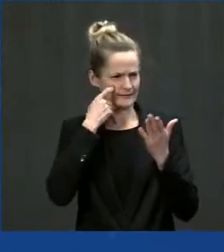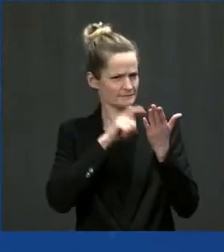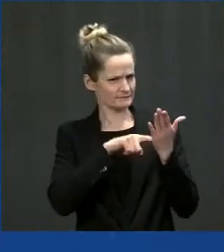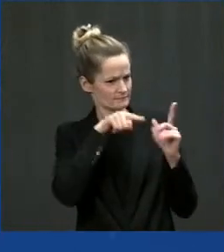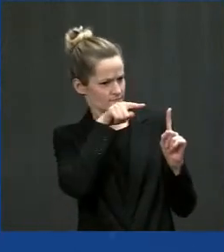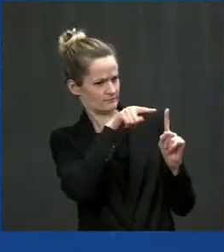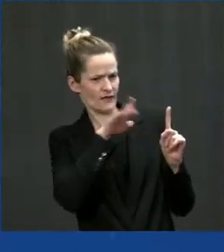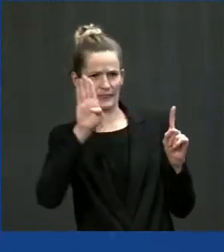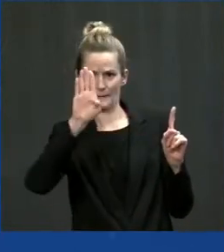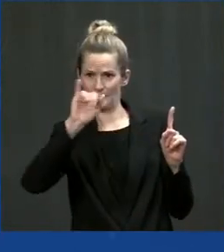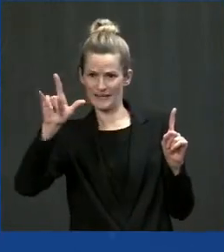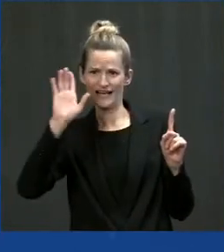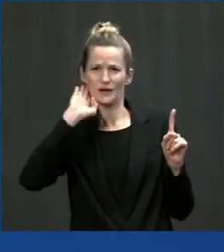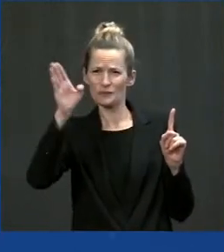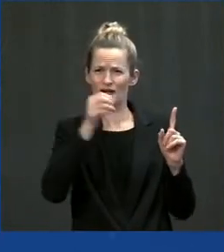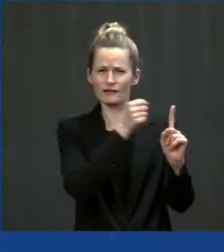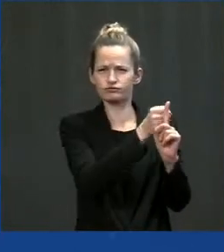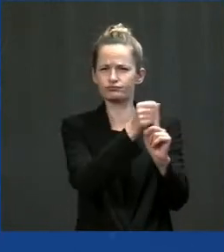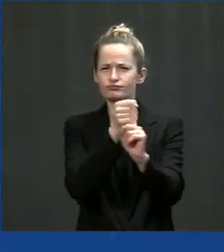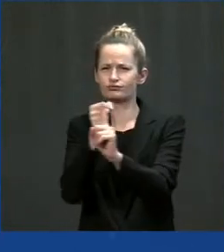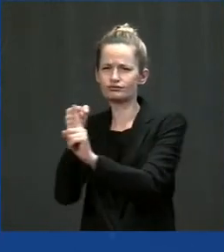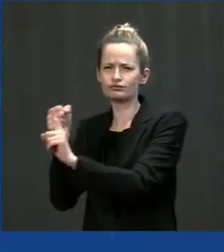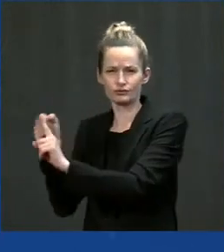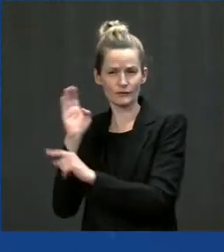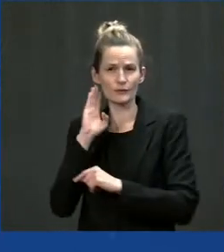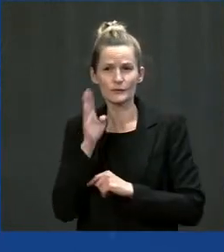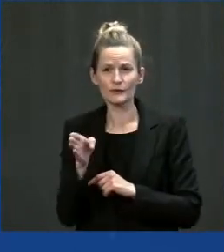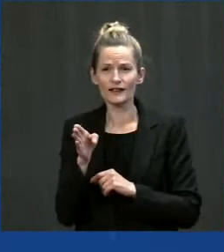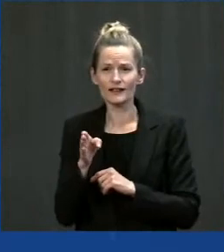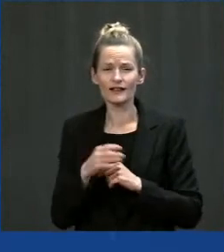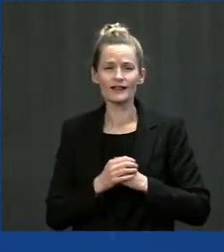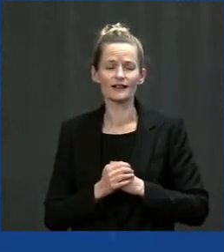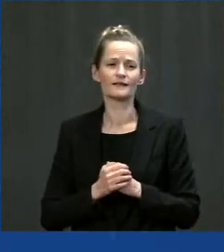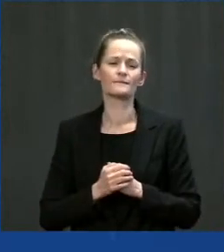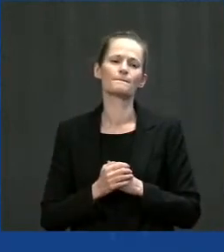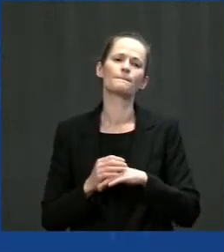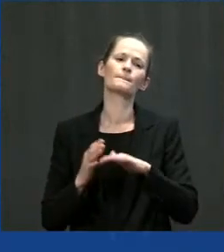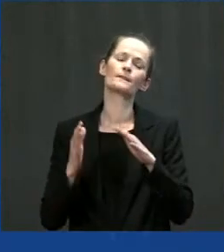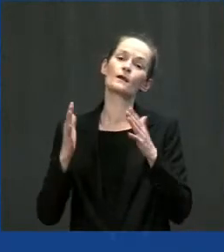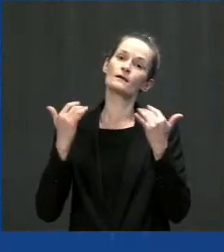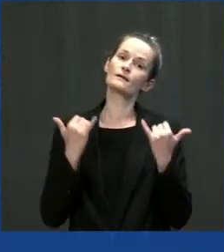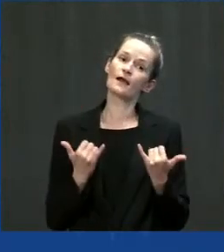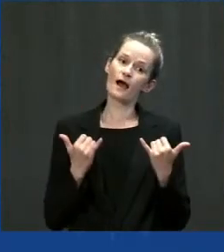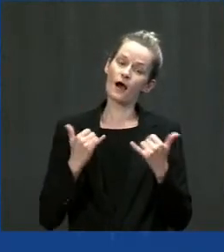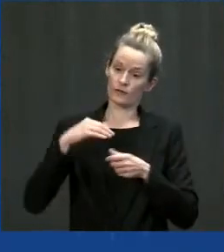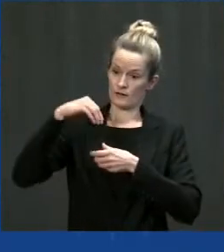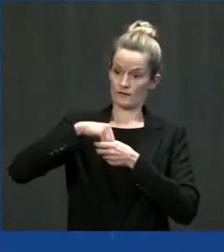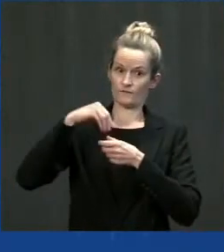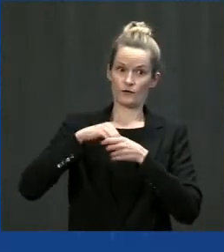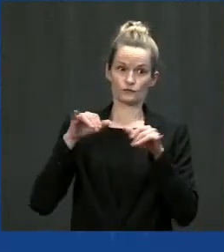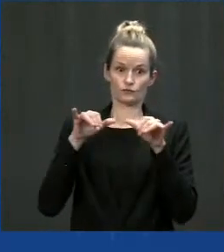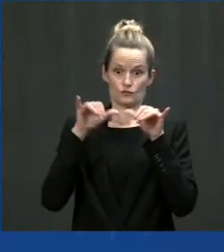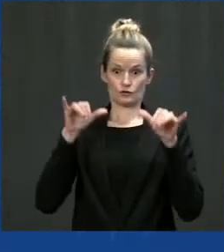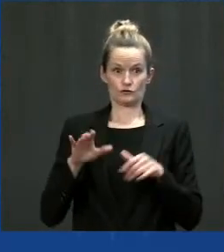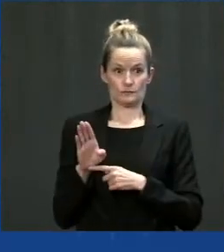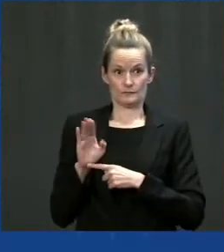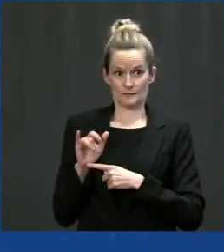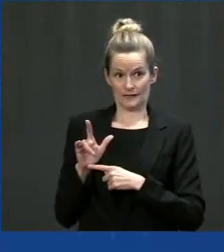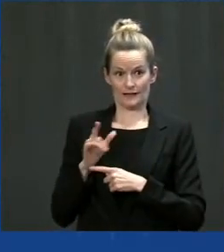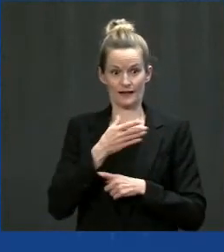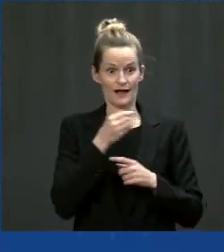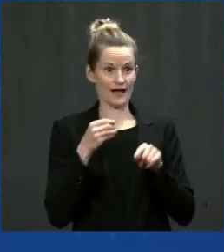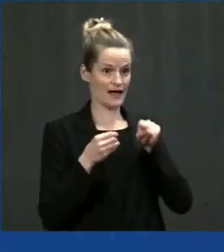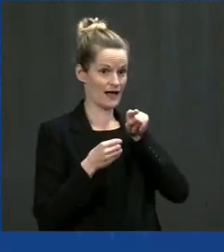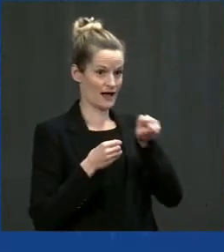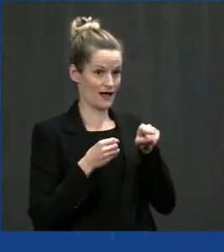Infrastructure Investment Jobs Act takes a big step toward helping Michigan modernize and develop the infrastructure we need to